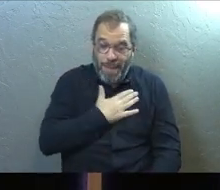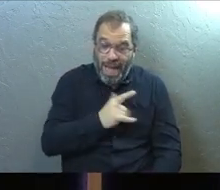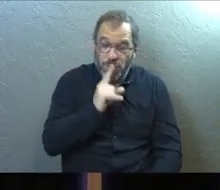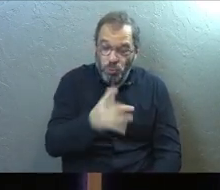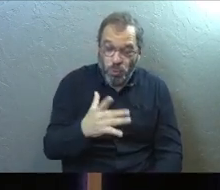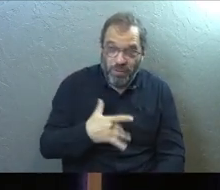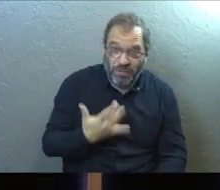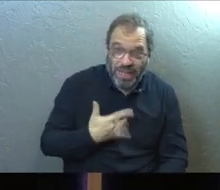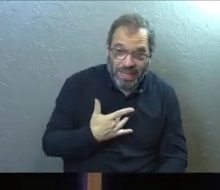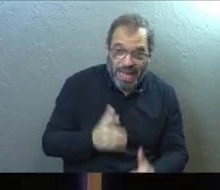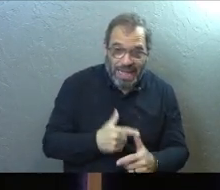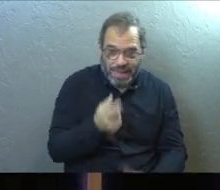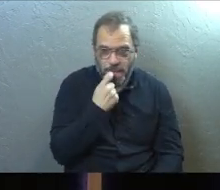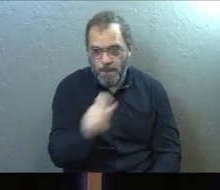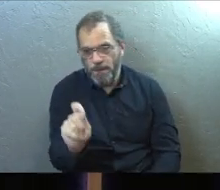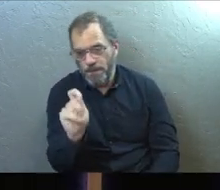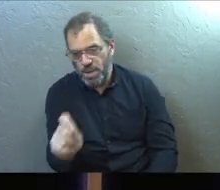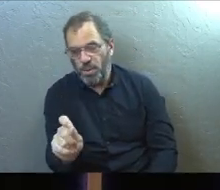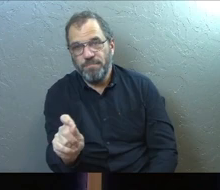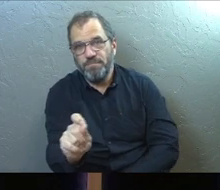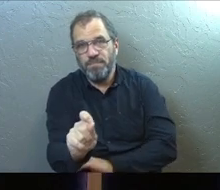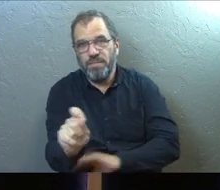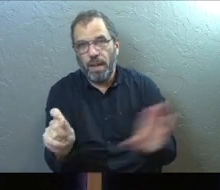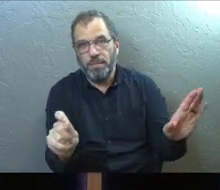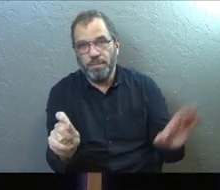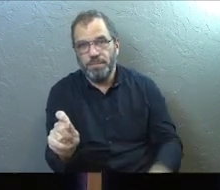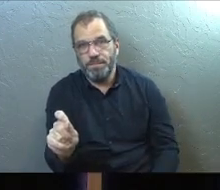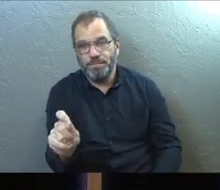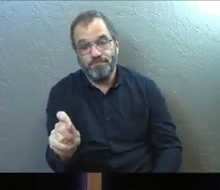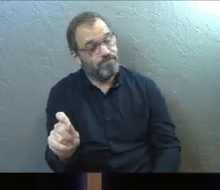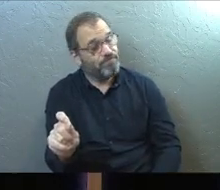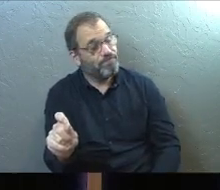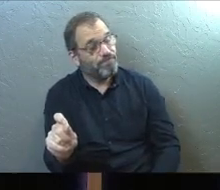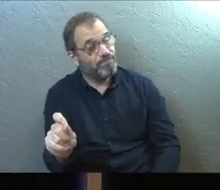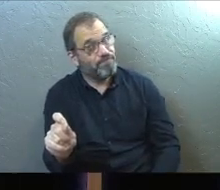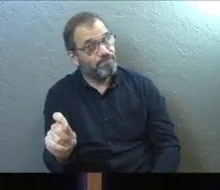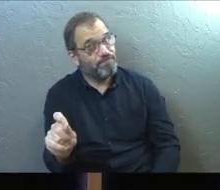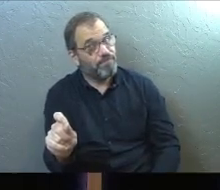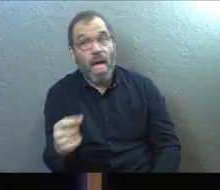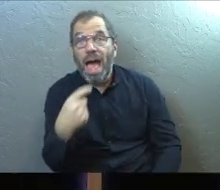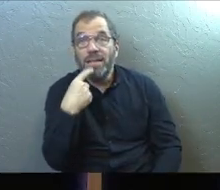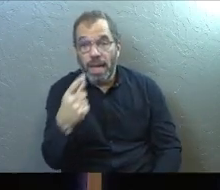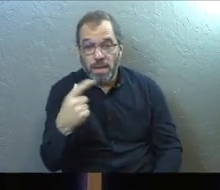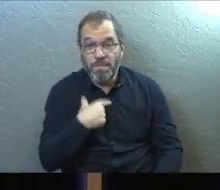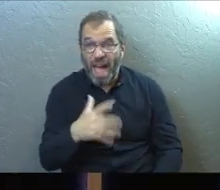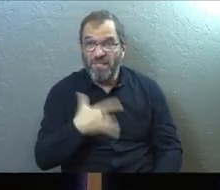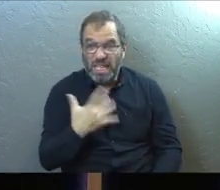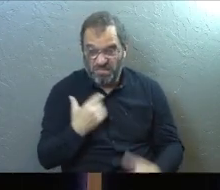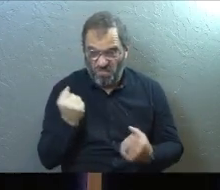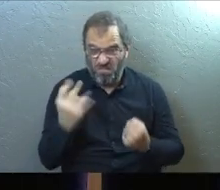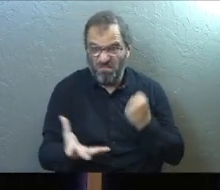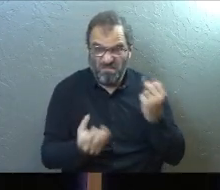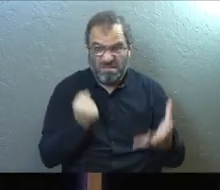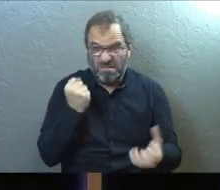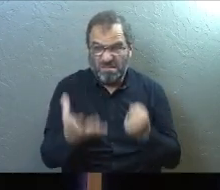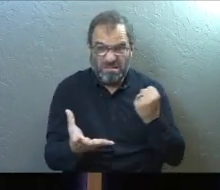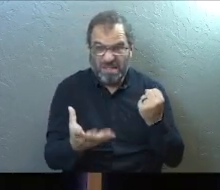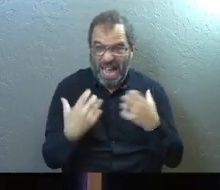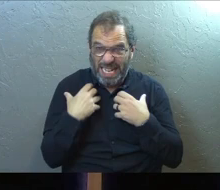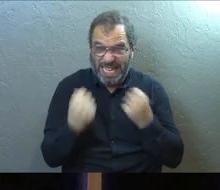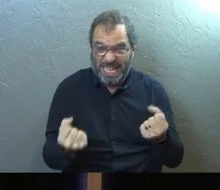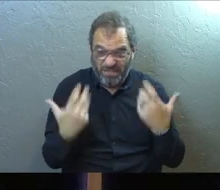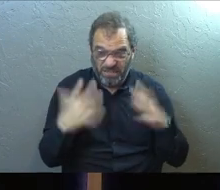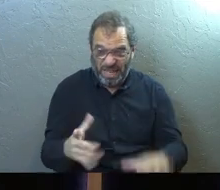true feelings are, I put a period at the end of it and that's it. I'm going to tell you my brutal feelings and that's